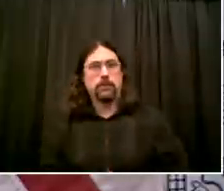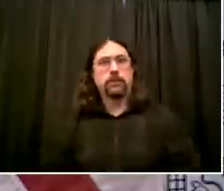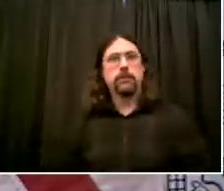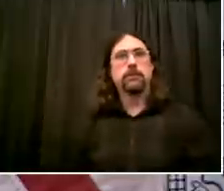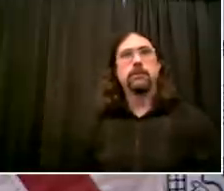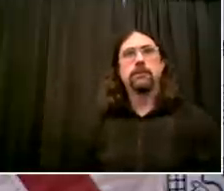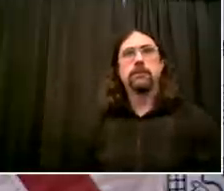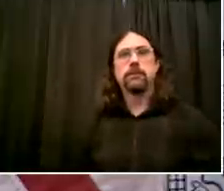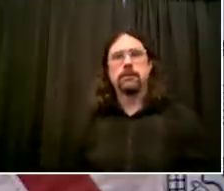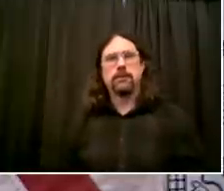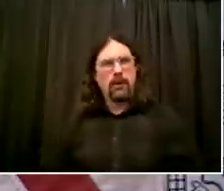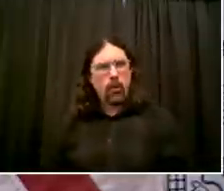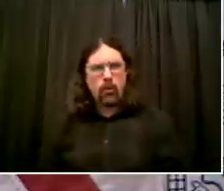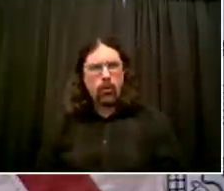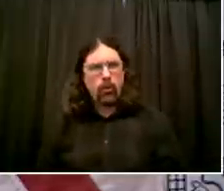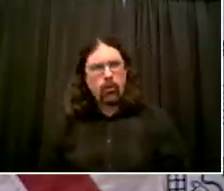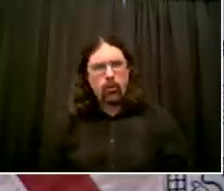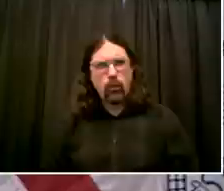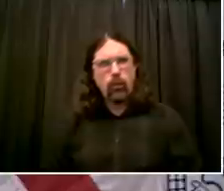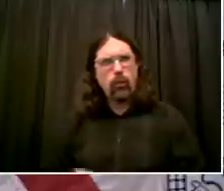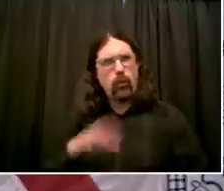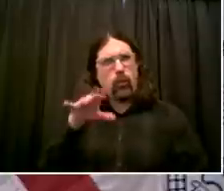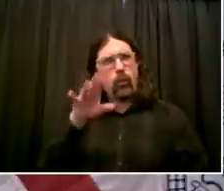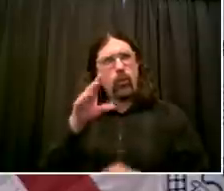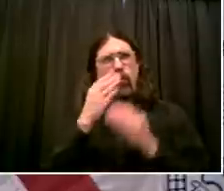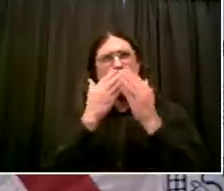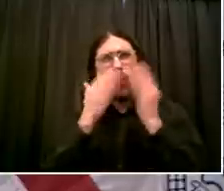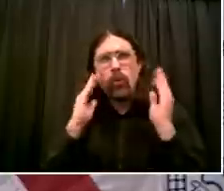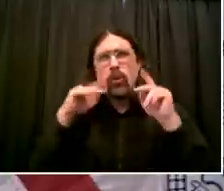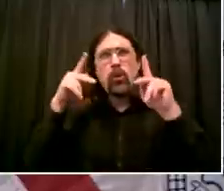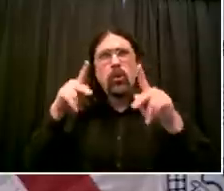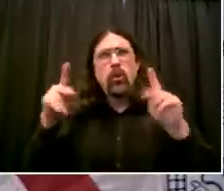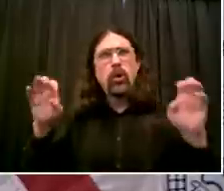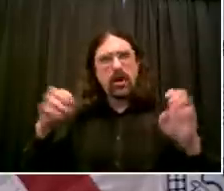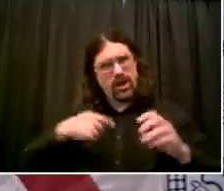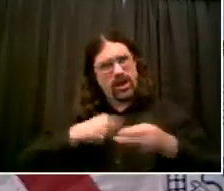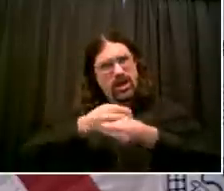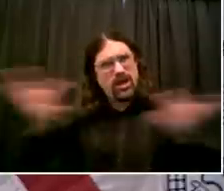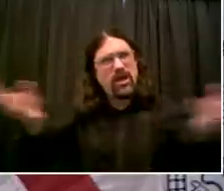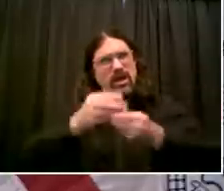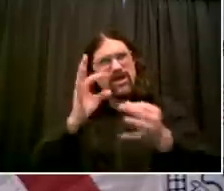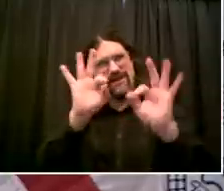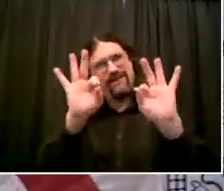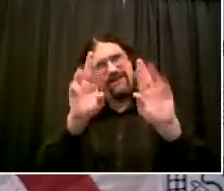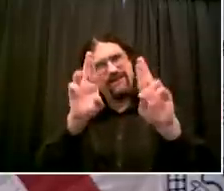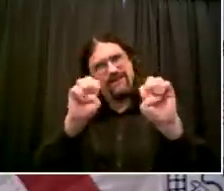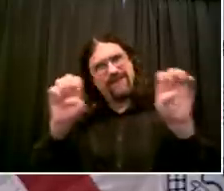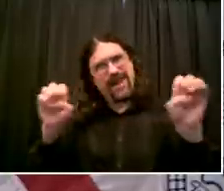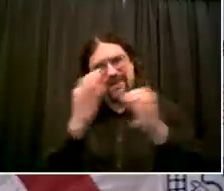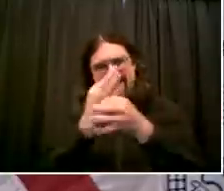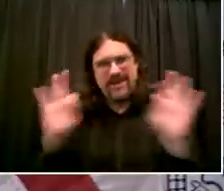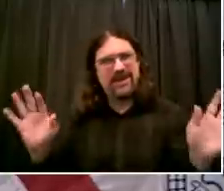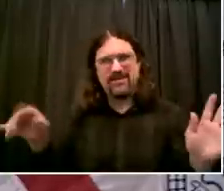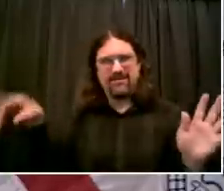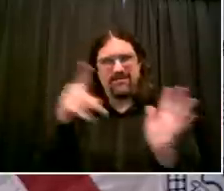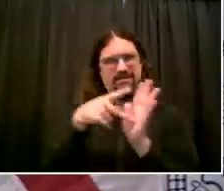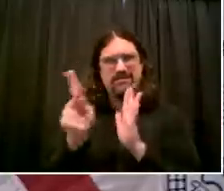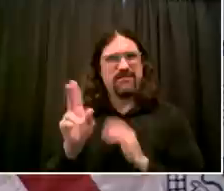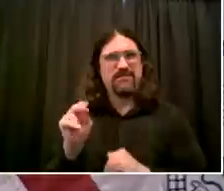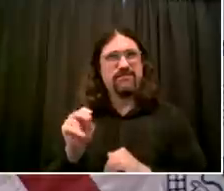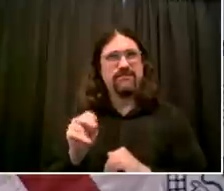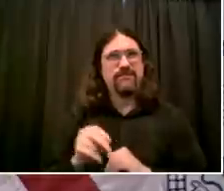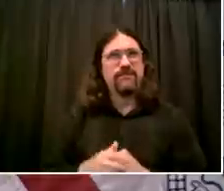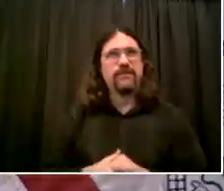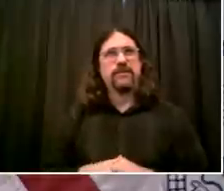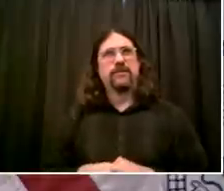the time already. I'm sure there'll be challenges, but I just don't, I've not heard that before. I don't assume that. Restaurants are